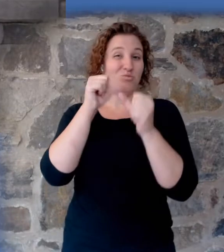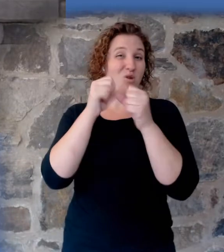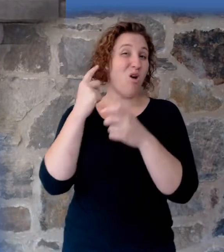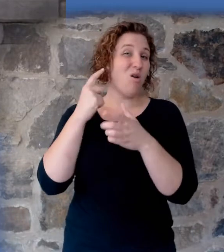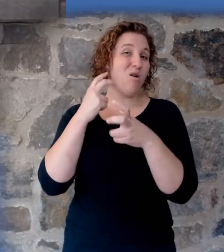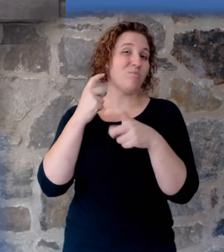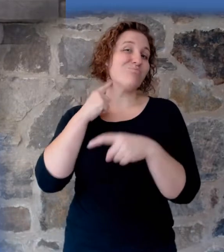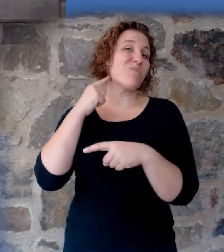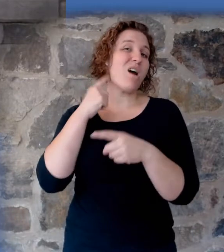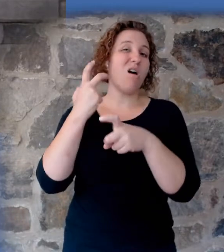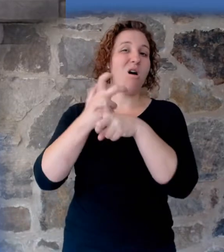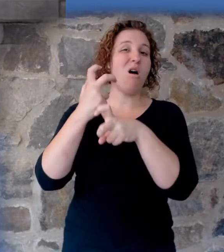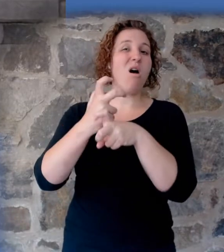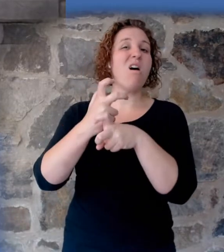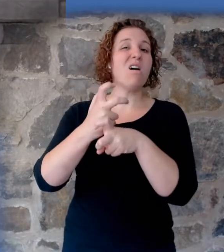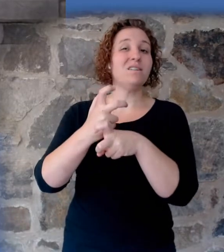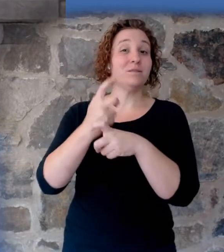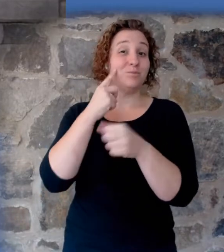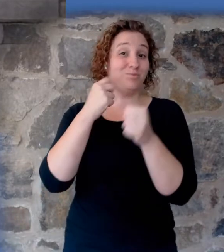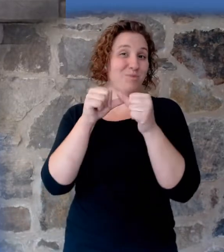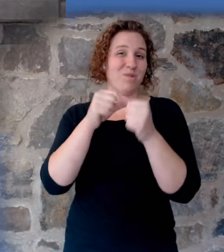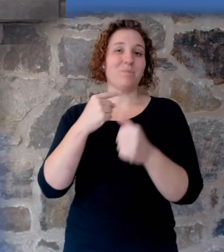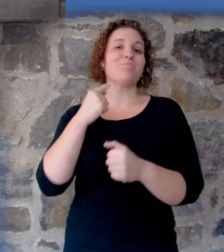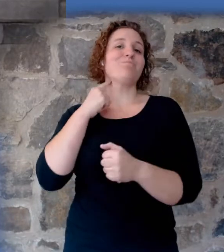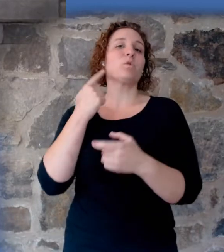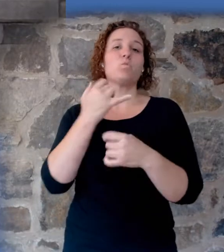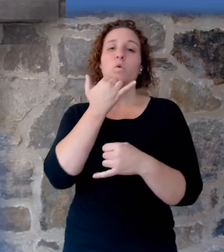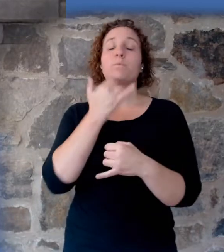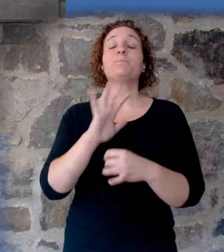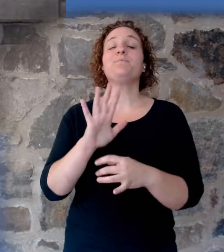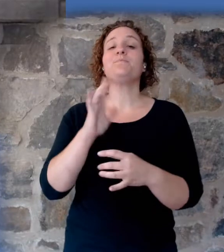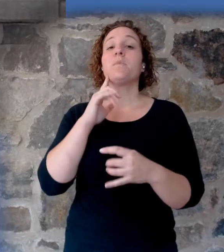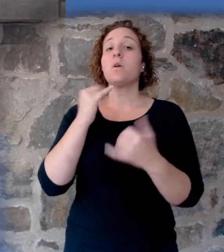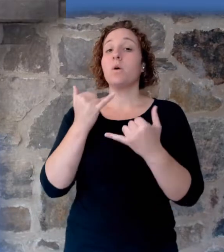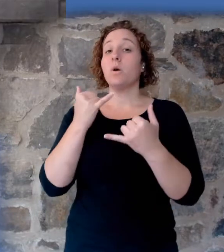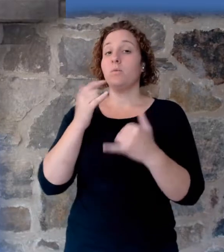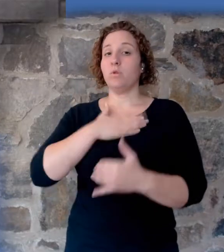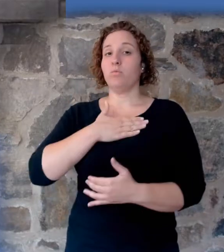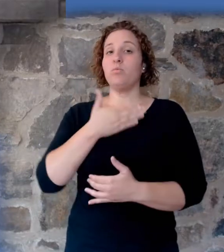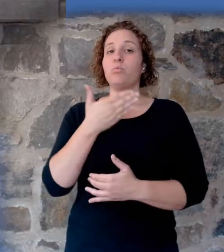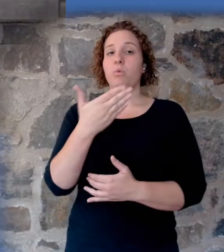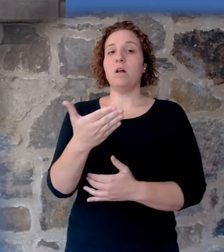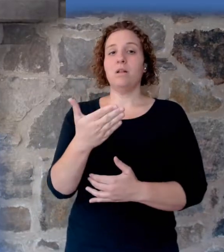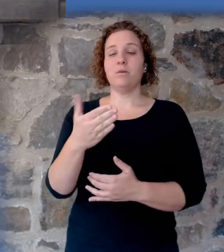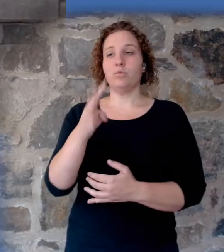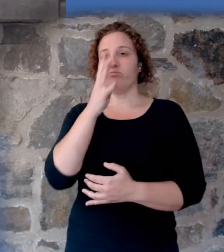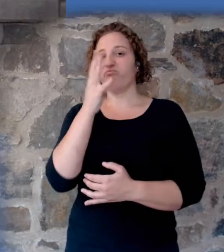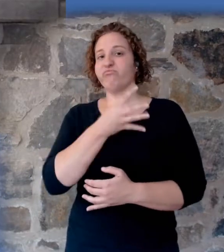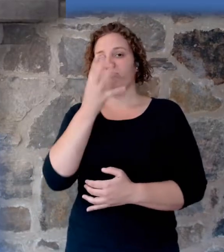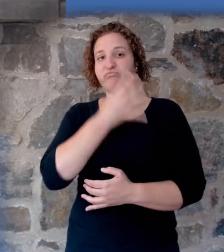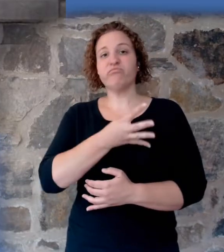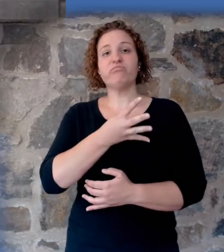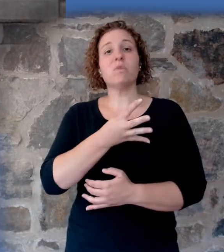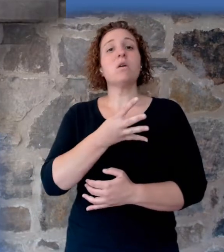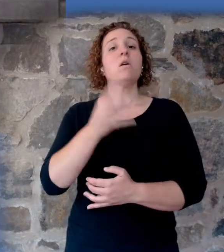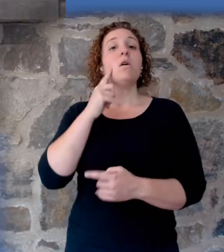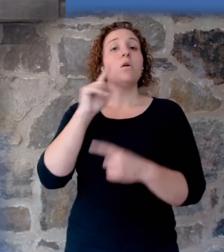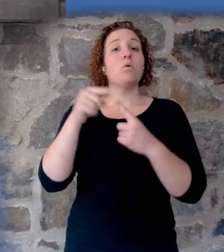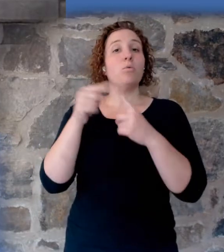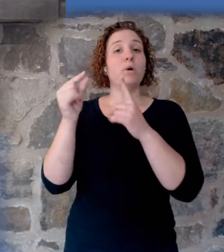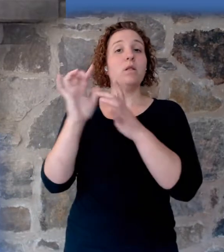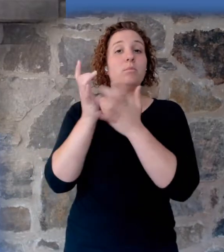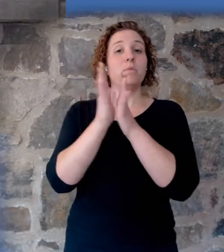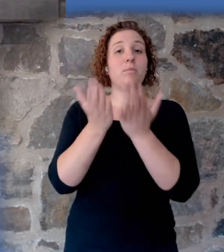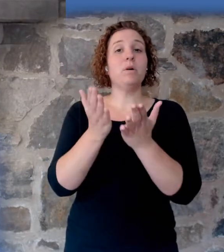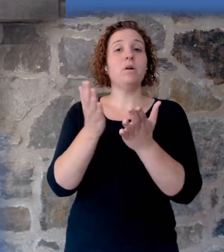Now you feel compassion. For this they are willingly, or willingly are ignorant of, that by the word of God, the heavens were of old